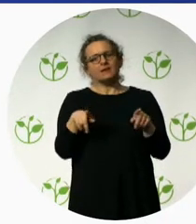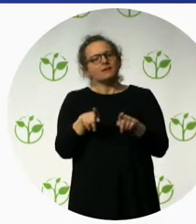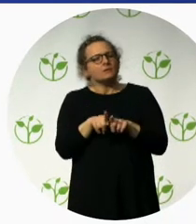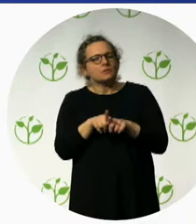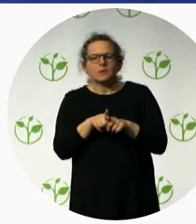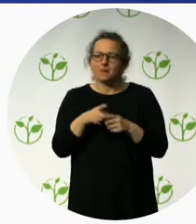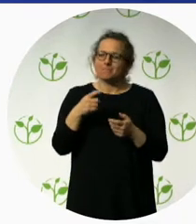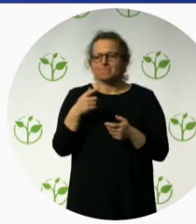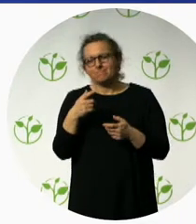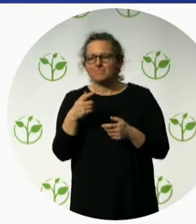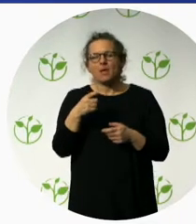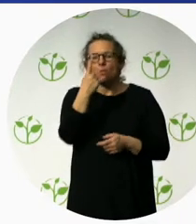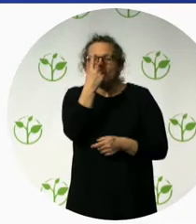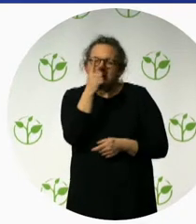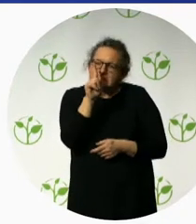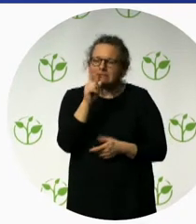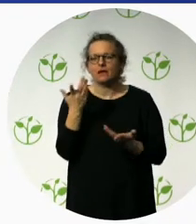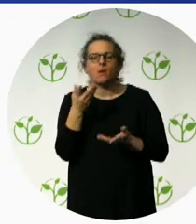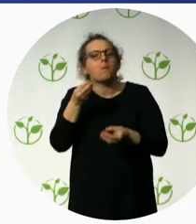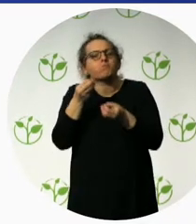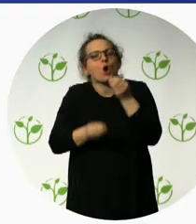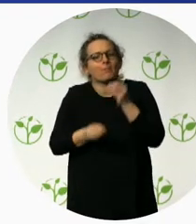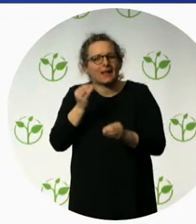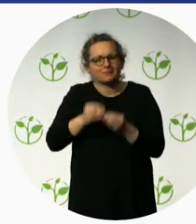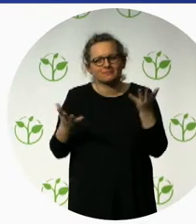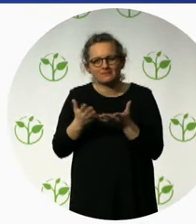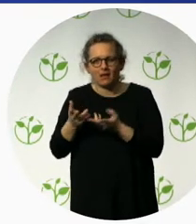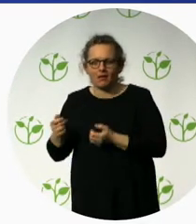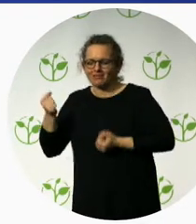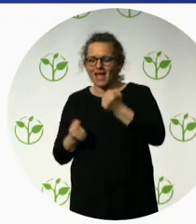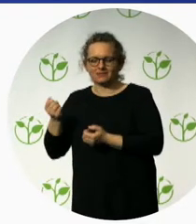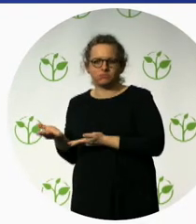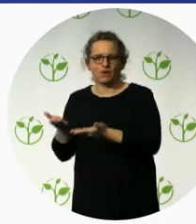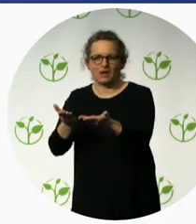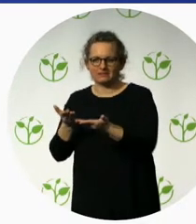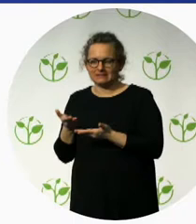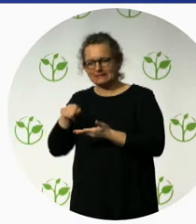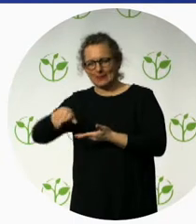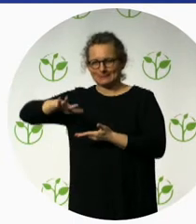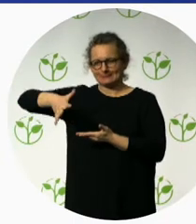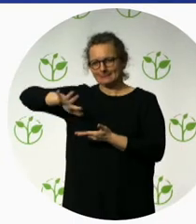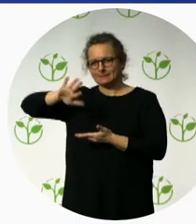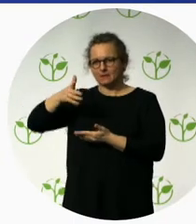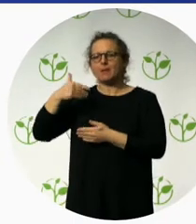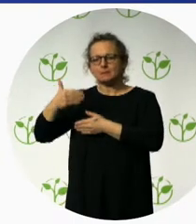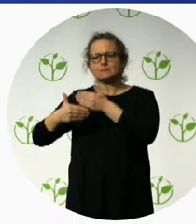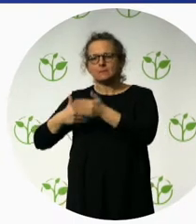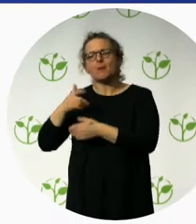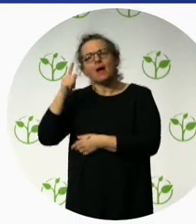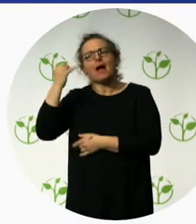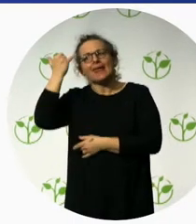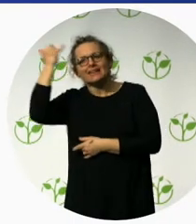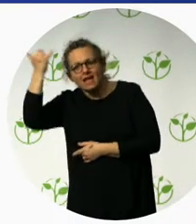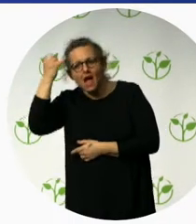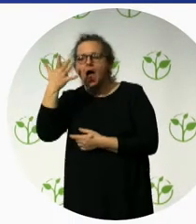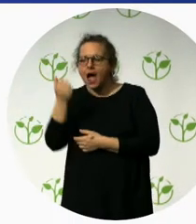we provide to our guests, and we have also put on-site some of the equipment, as you can see here, the